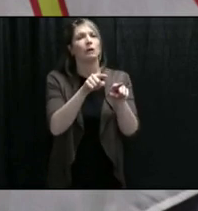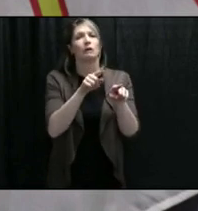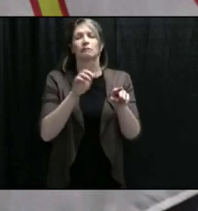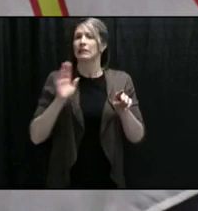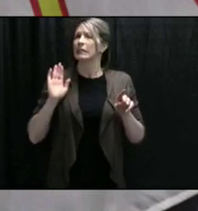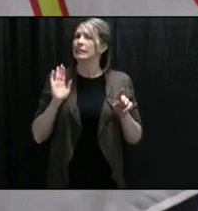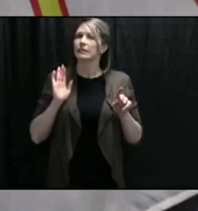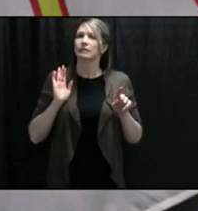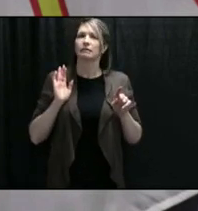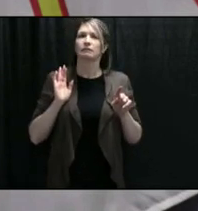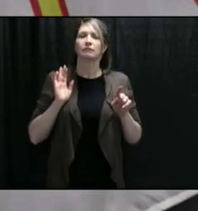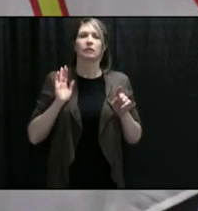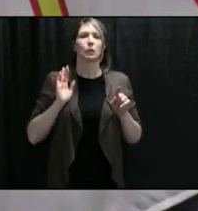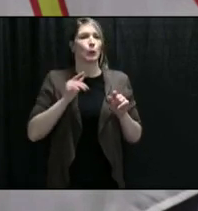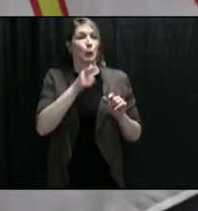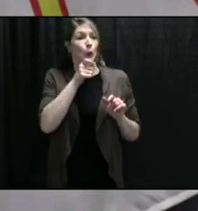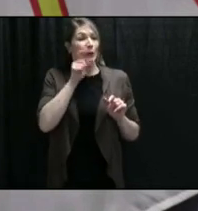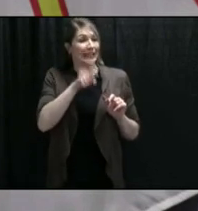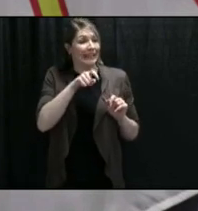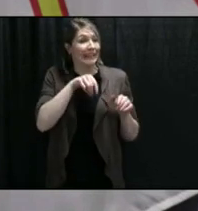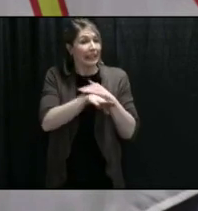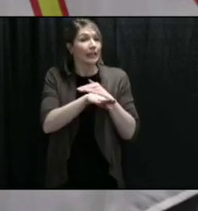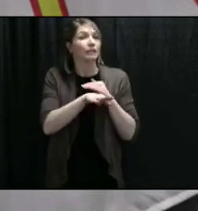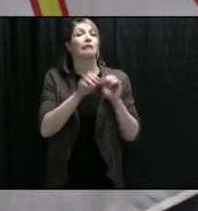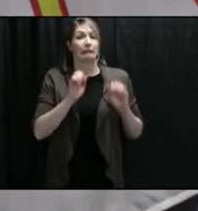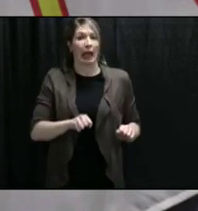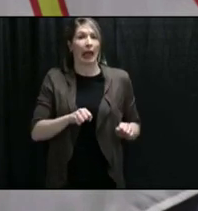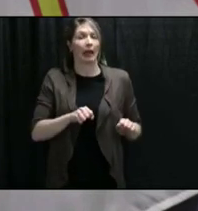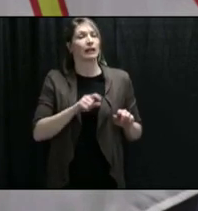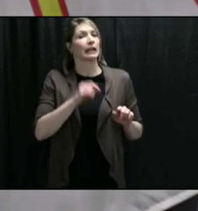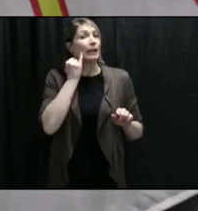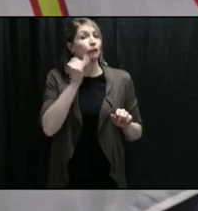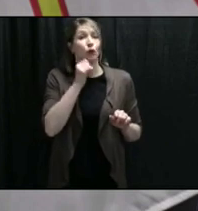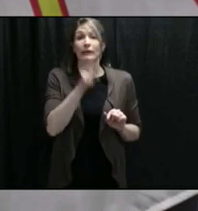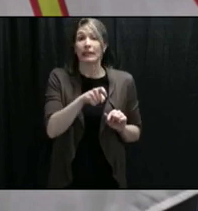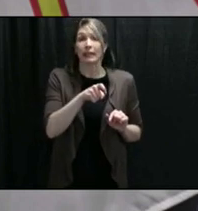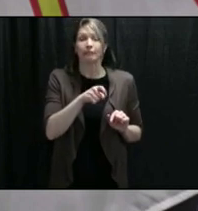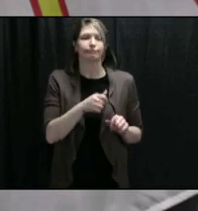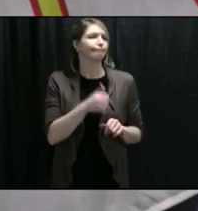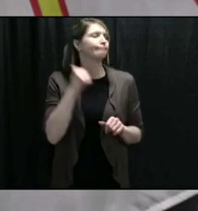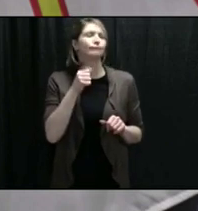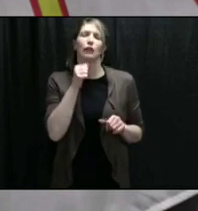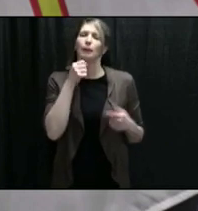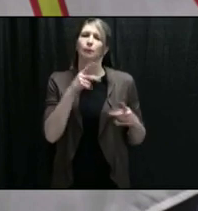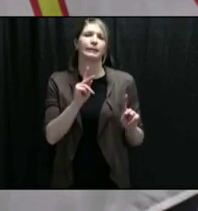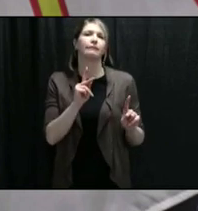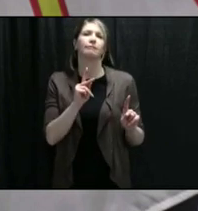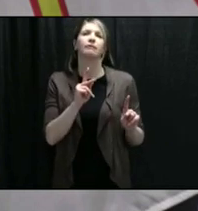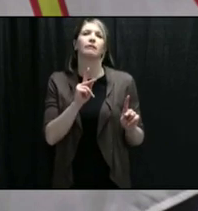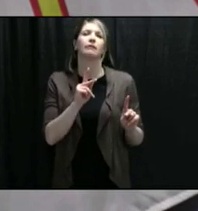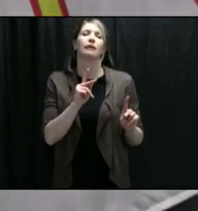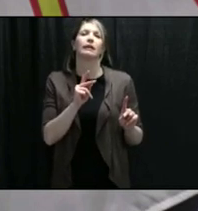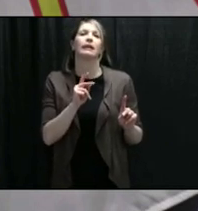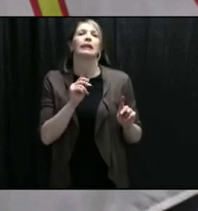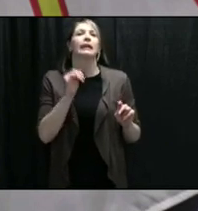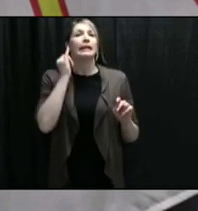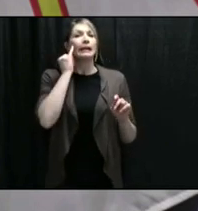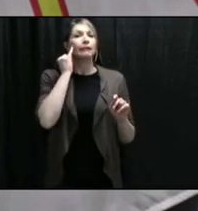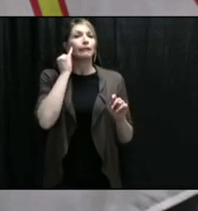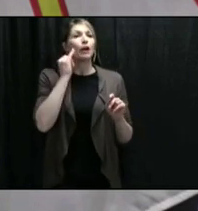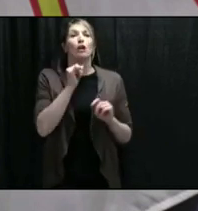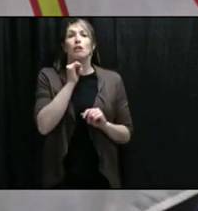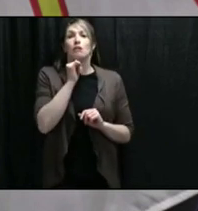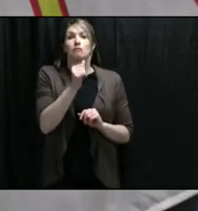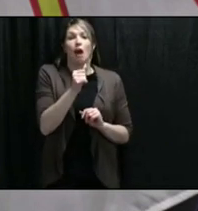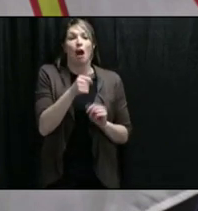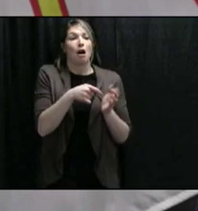Labrador. That is where we need to be. And from time to time, if we find the case where there's a non-essential person getting through the system, well,